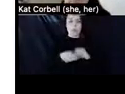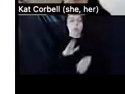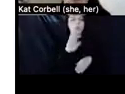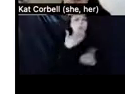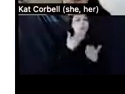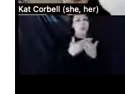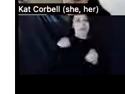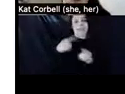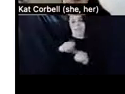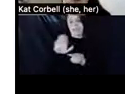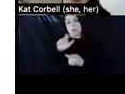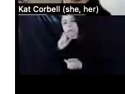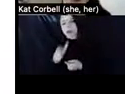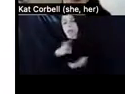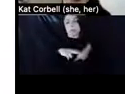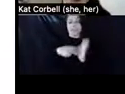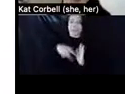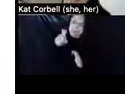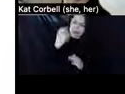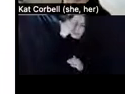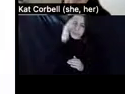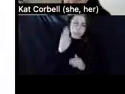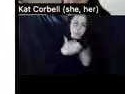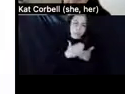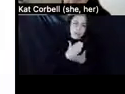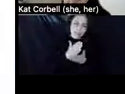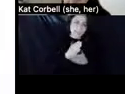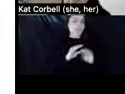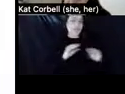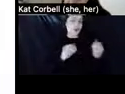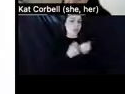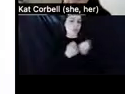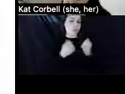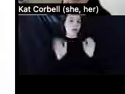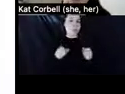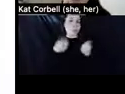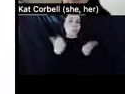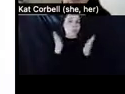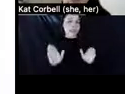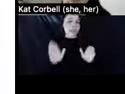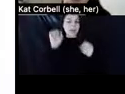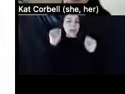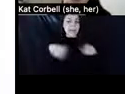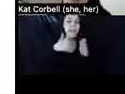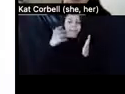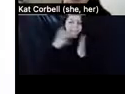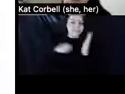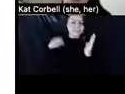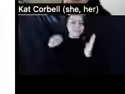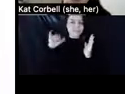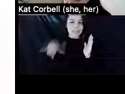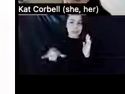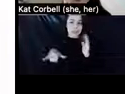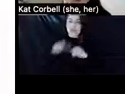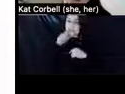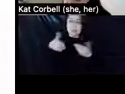that you have rights as a tenant that no supporting housing provider or landlord can take away from you. Don't let them, don't let